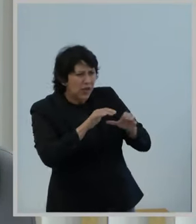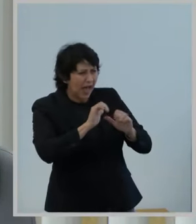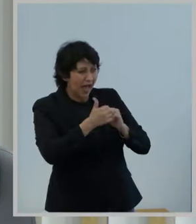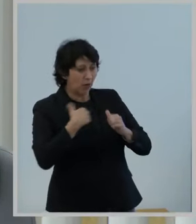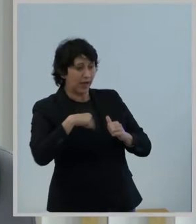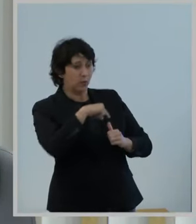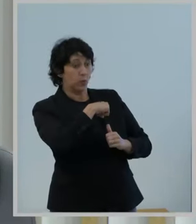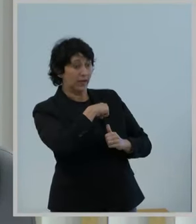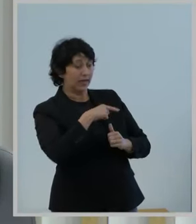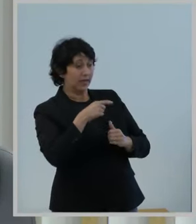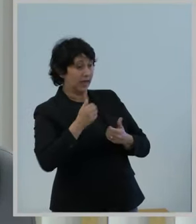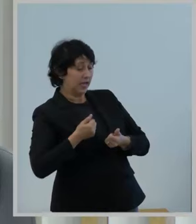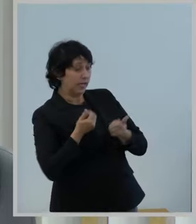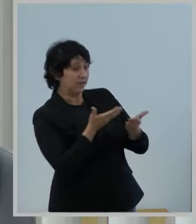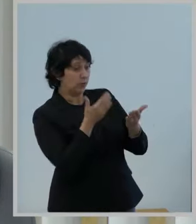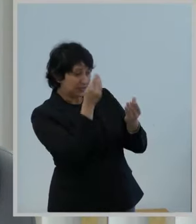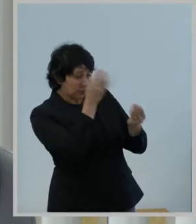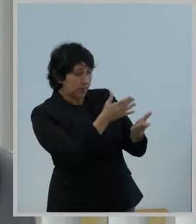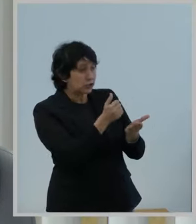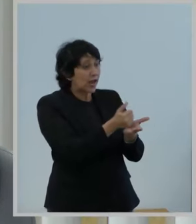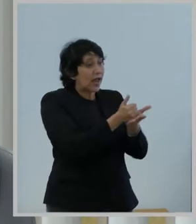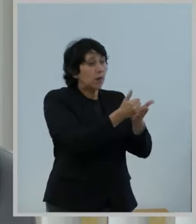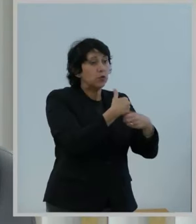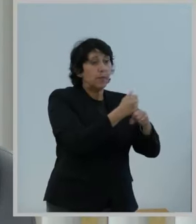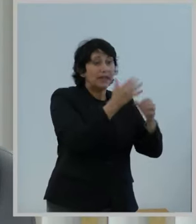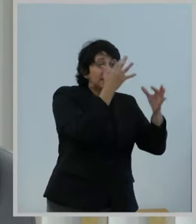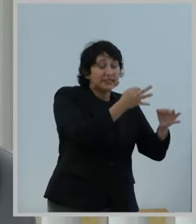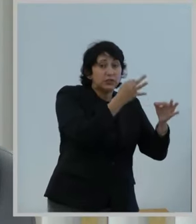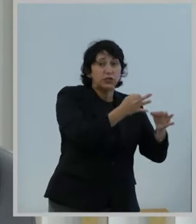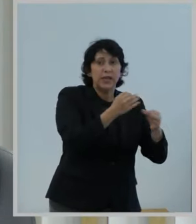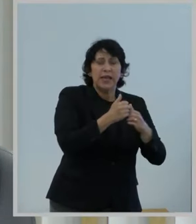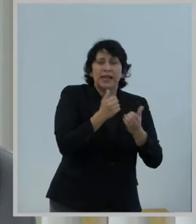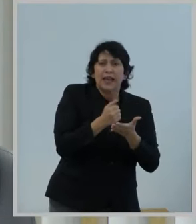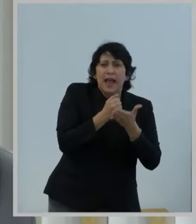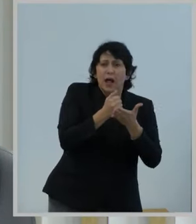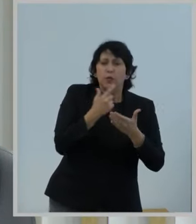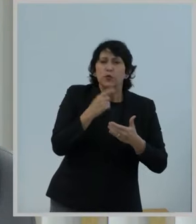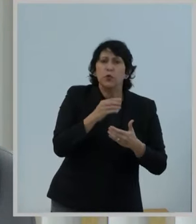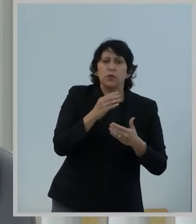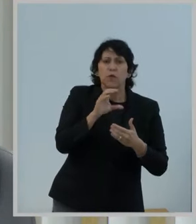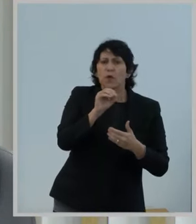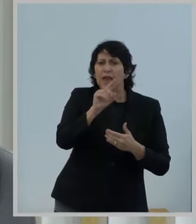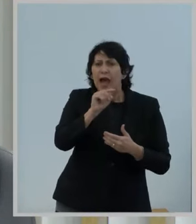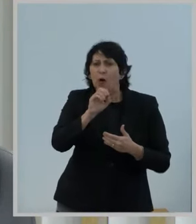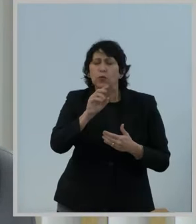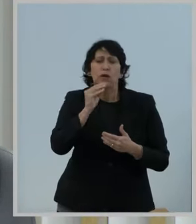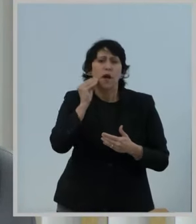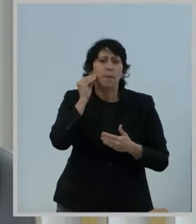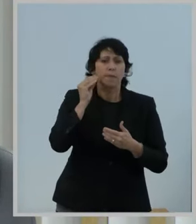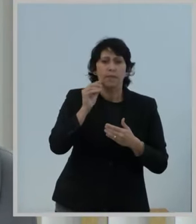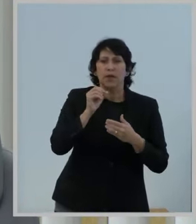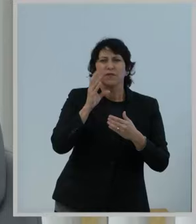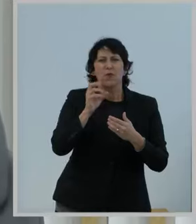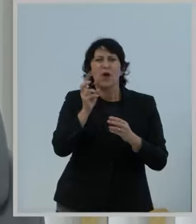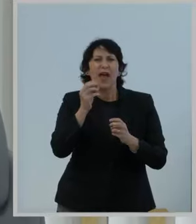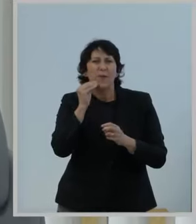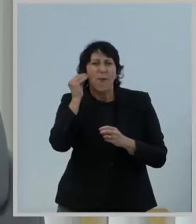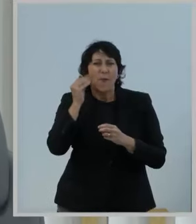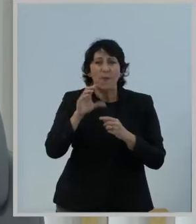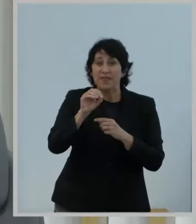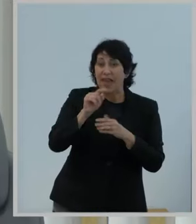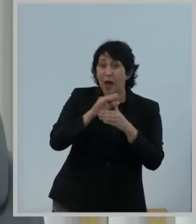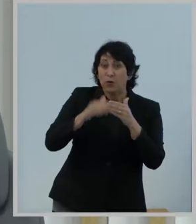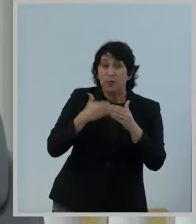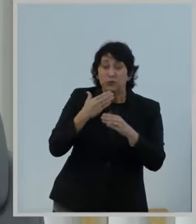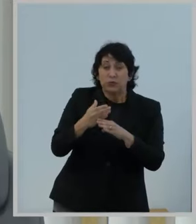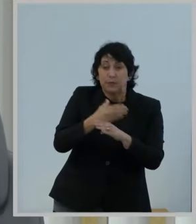deployment decisions? Can they help you address maternal health and outcomes at home? We are here to listen, to learn, and improve, and